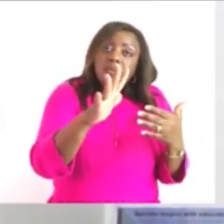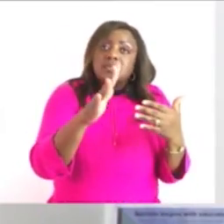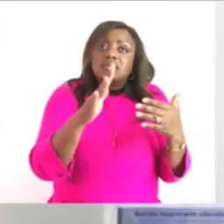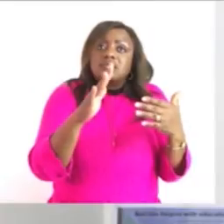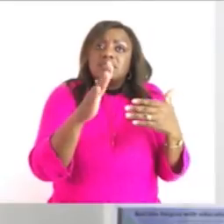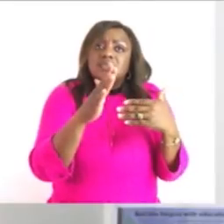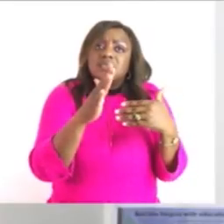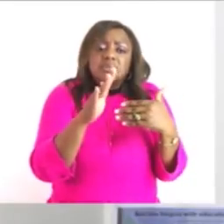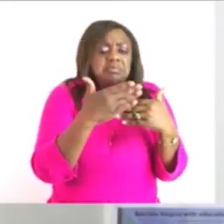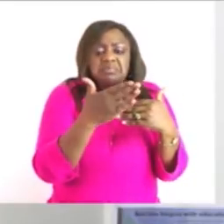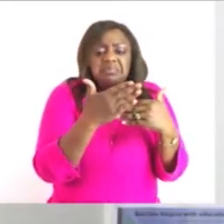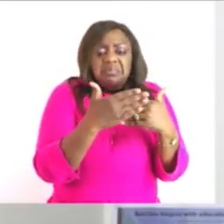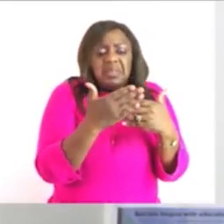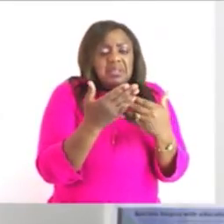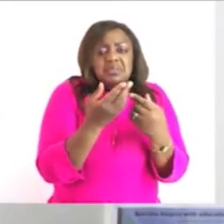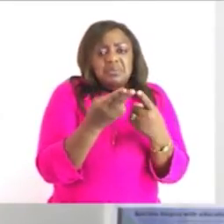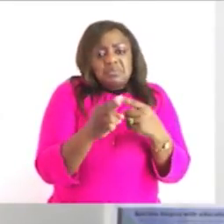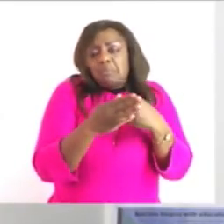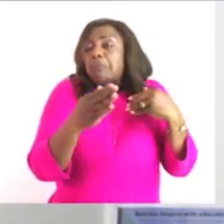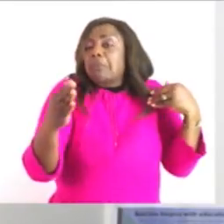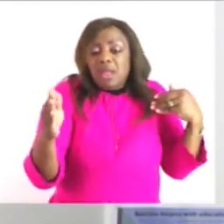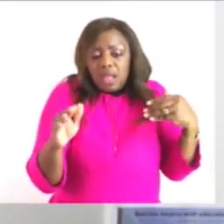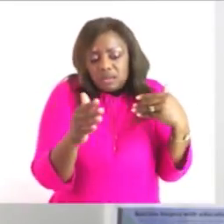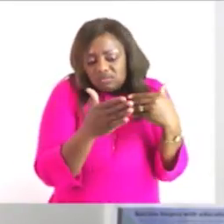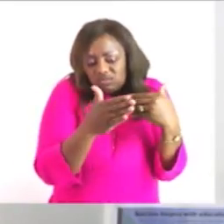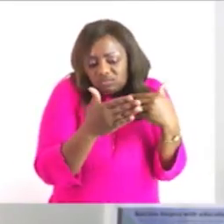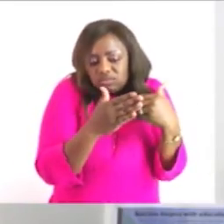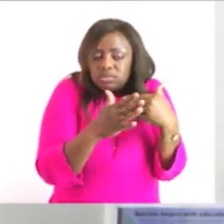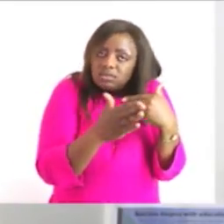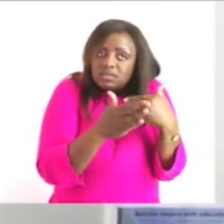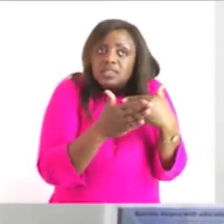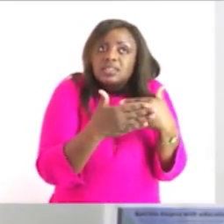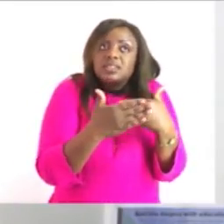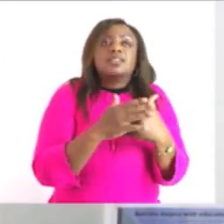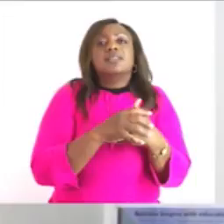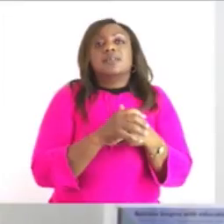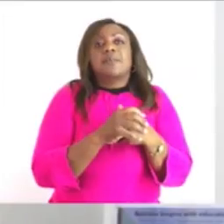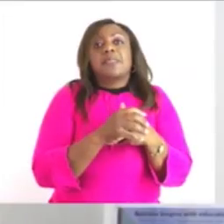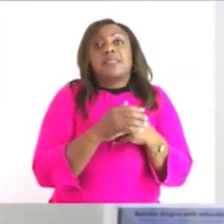it is not that far from each other so i'll still say